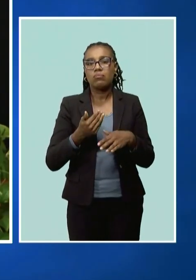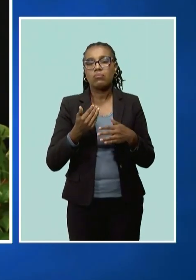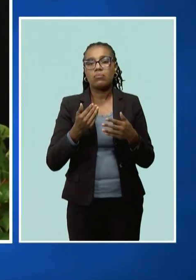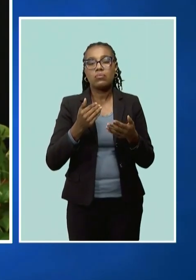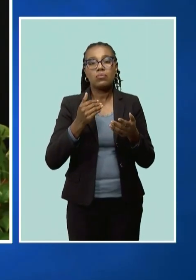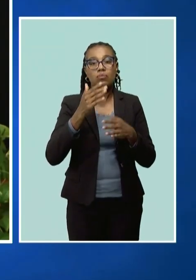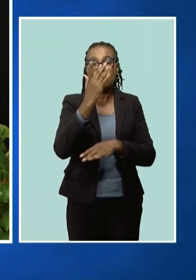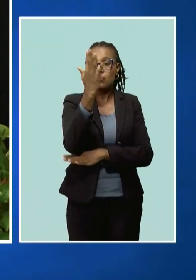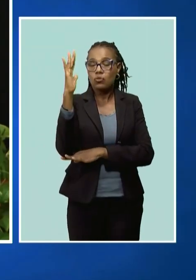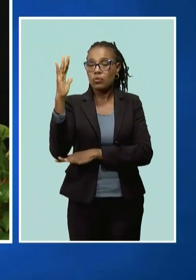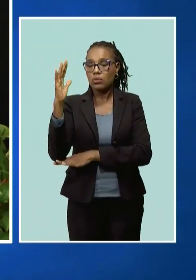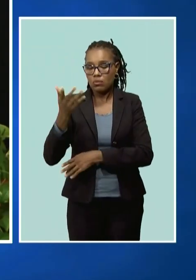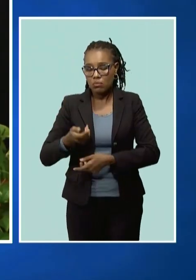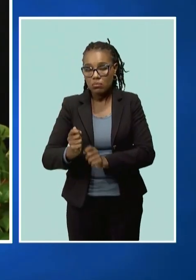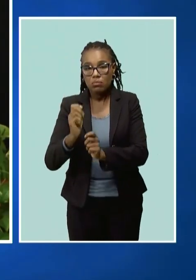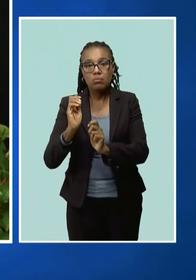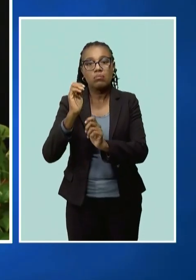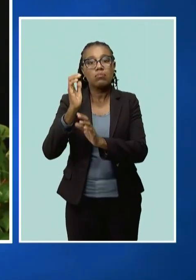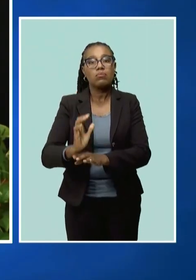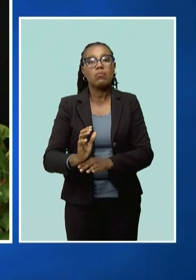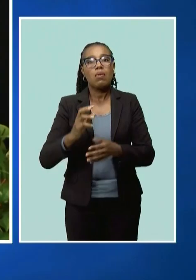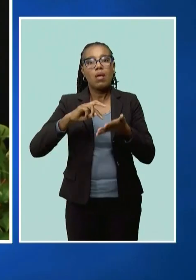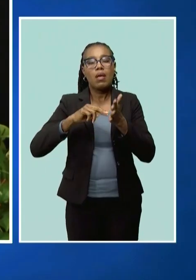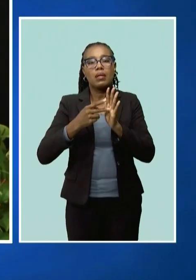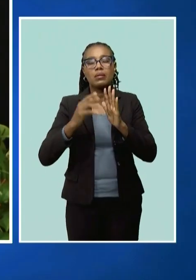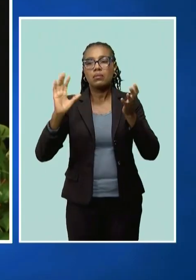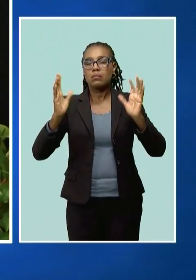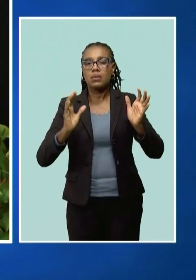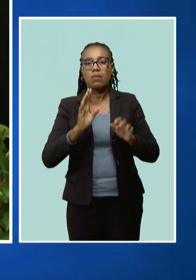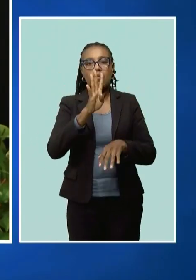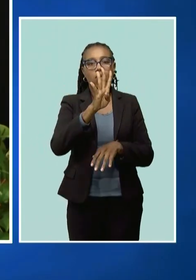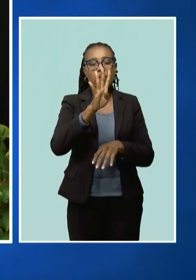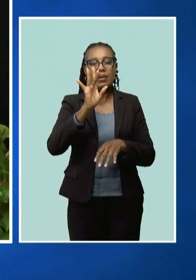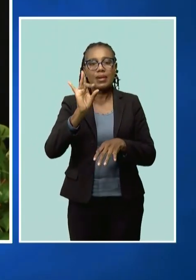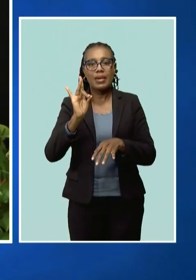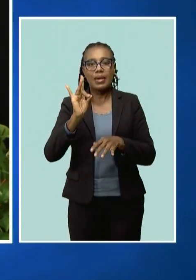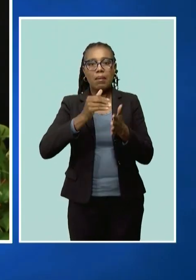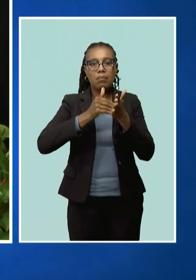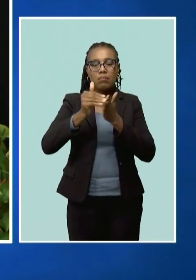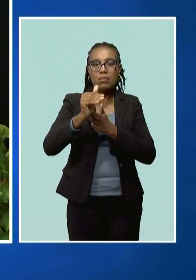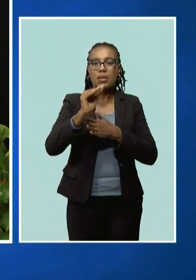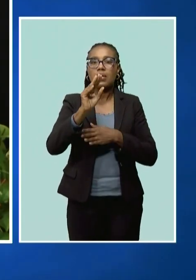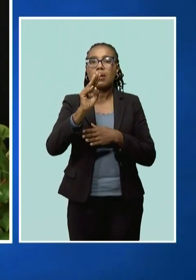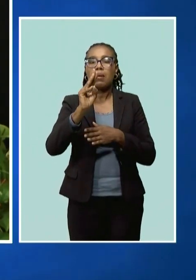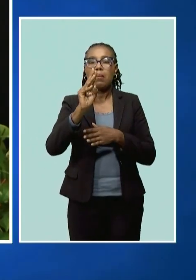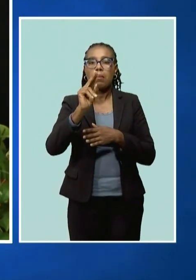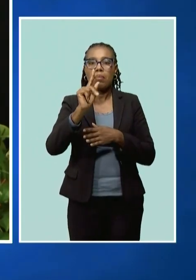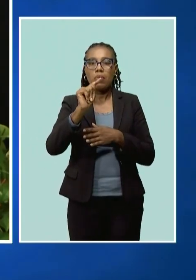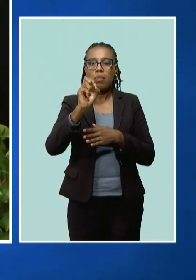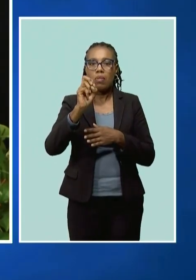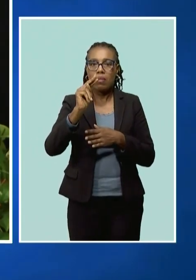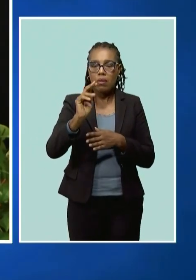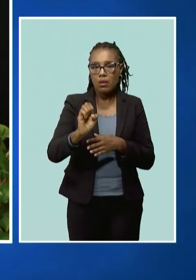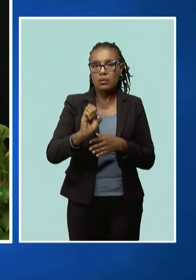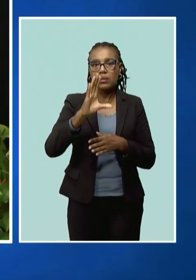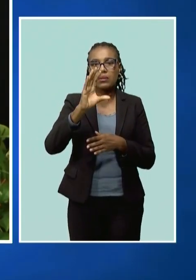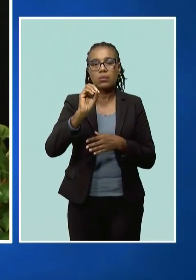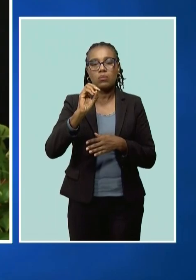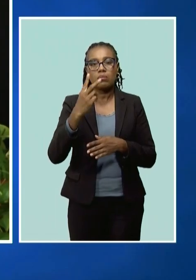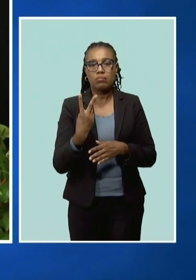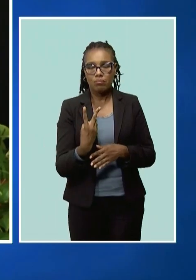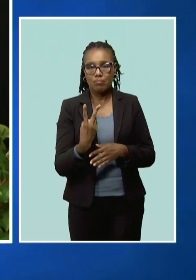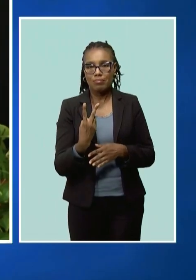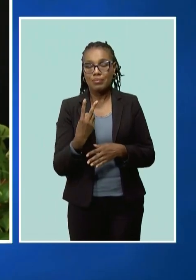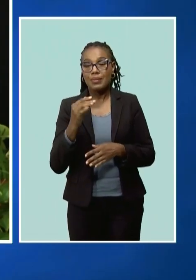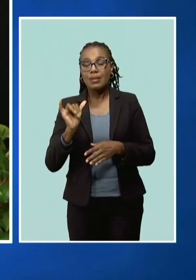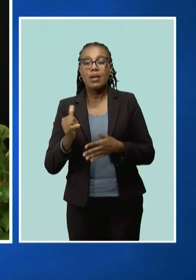dump about 48 million tons of carbon gas, they're being sequestered from the atmosphere. It will help prevent that